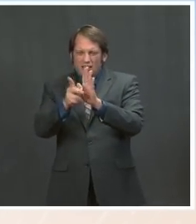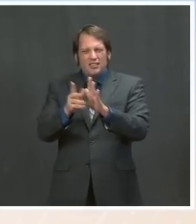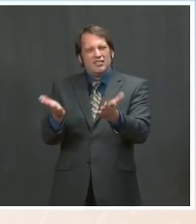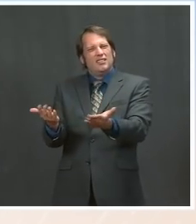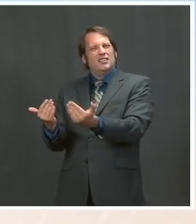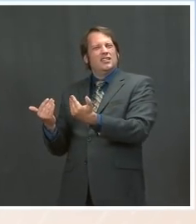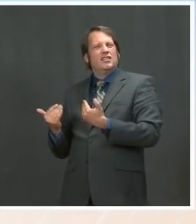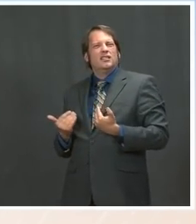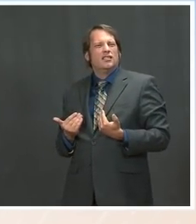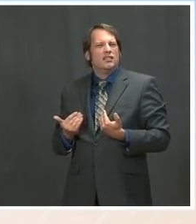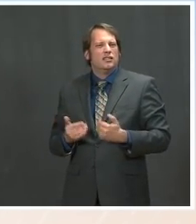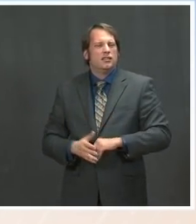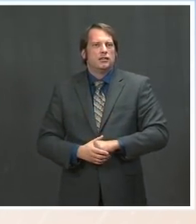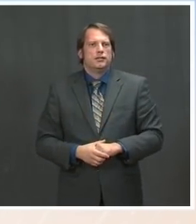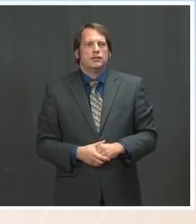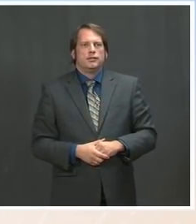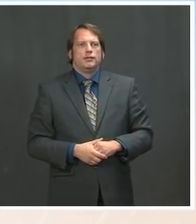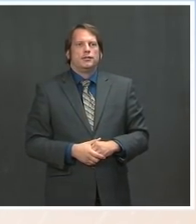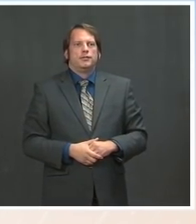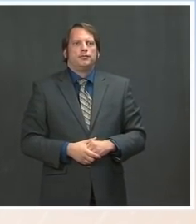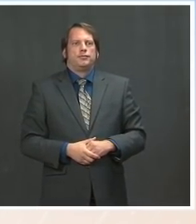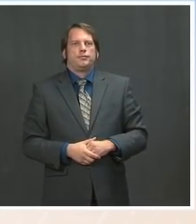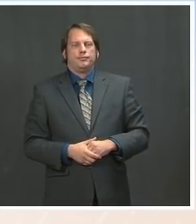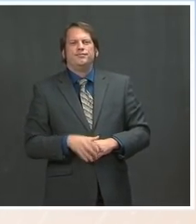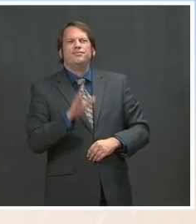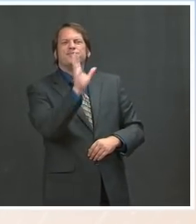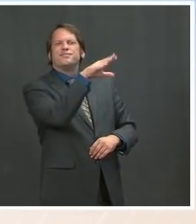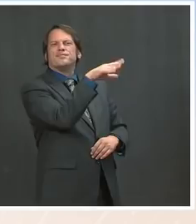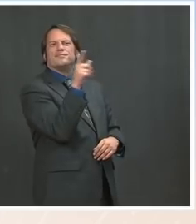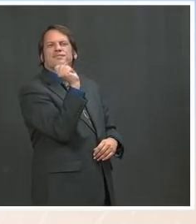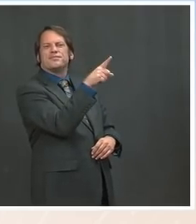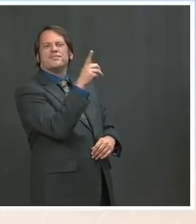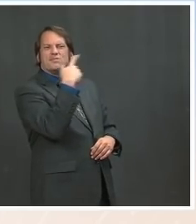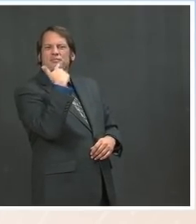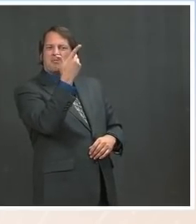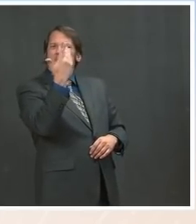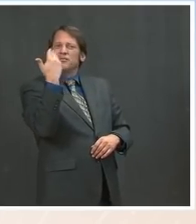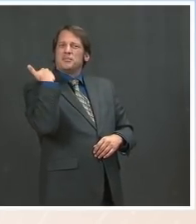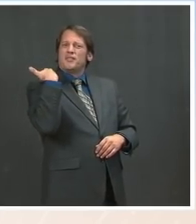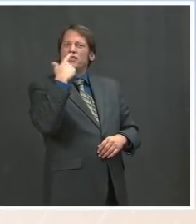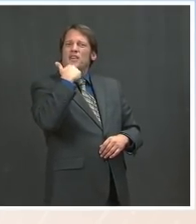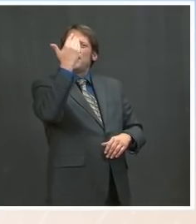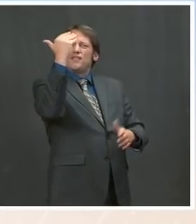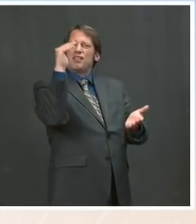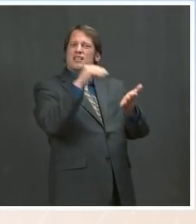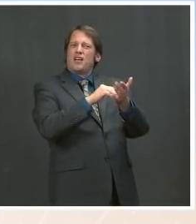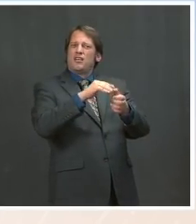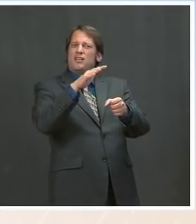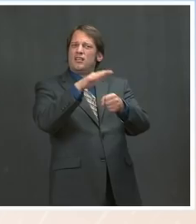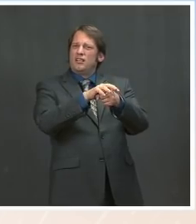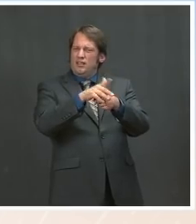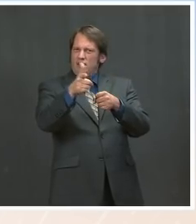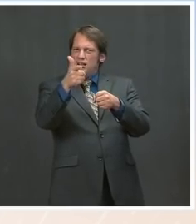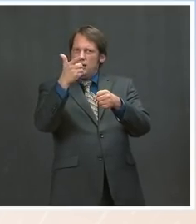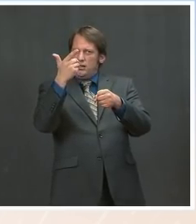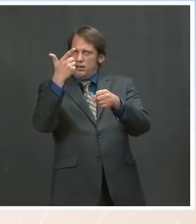refugees remains justified. And the you understand how some people would interpret that? The Well, I think we all have a responsibility to